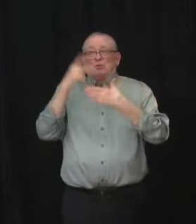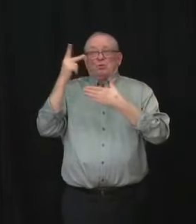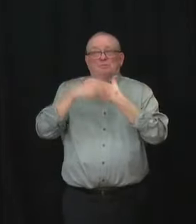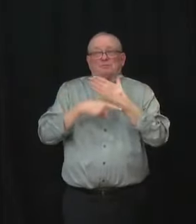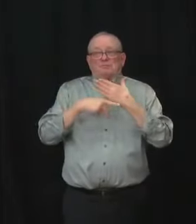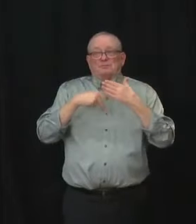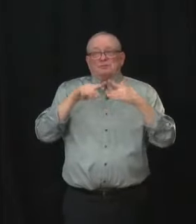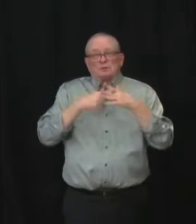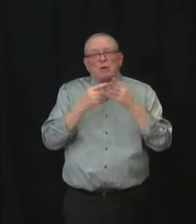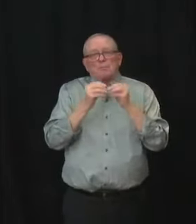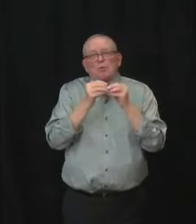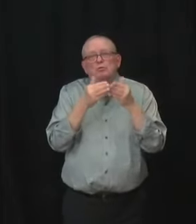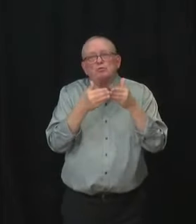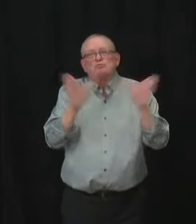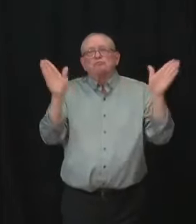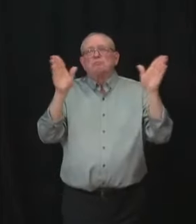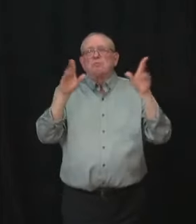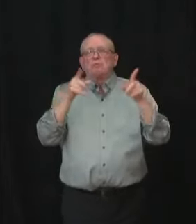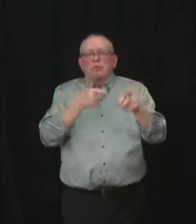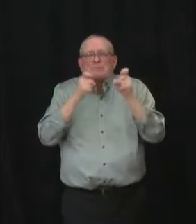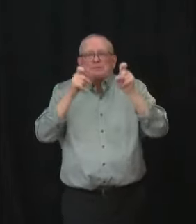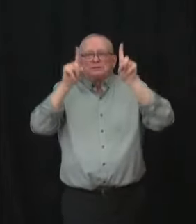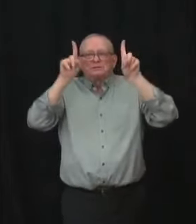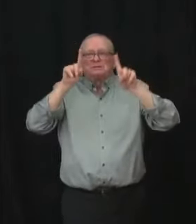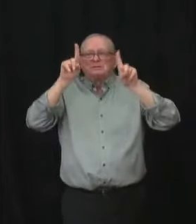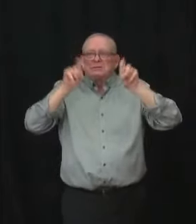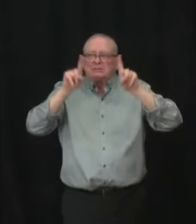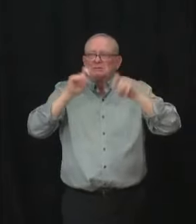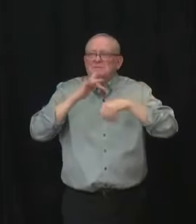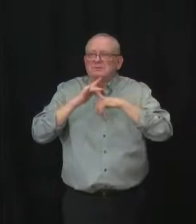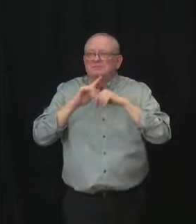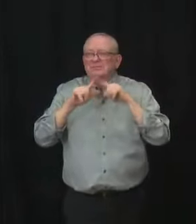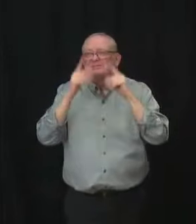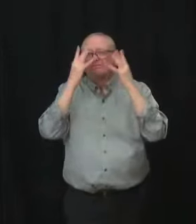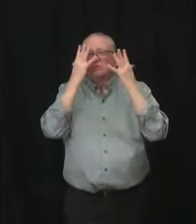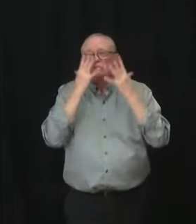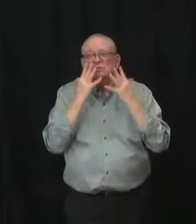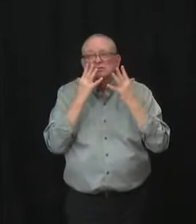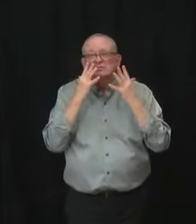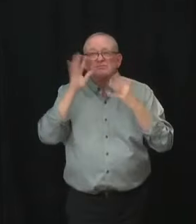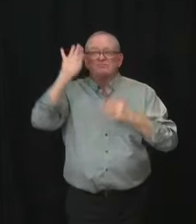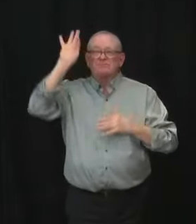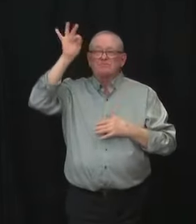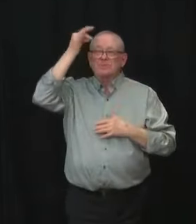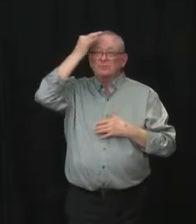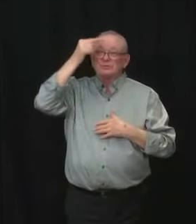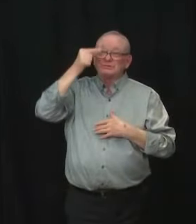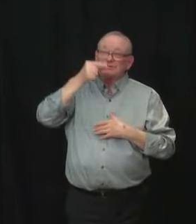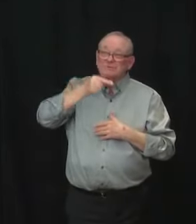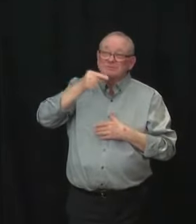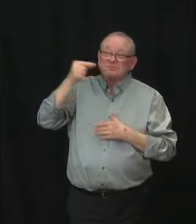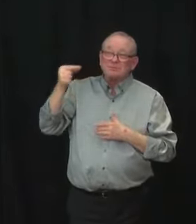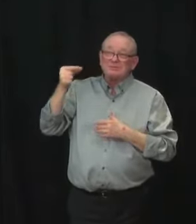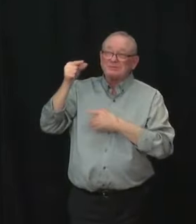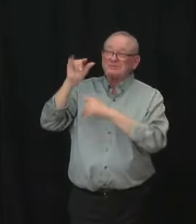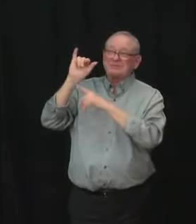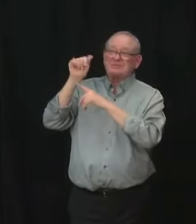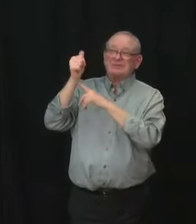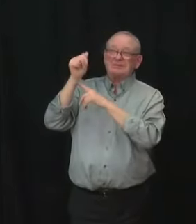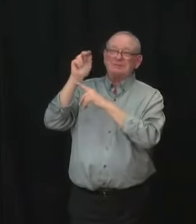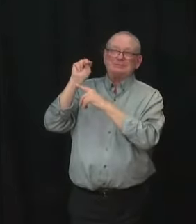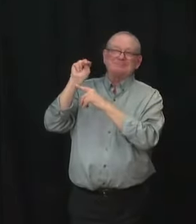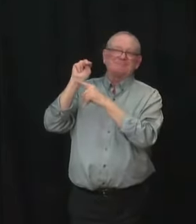more tests. Unfortunately, the federal government, as of January, given the increased demands, even though we had